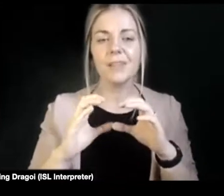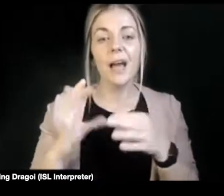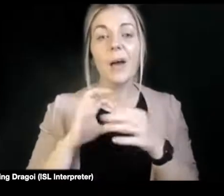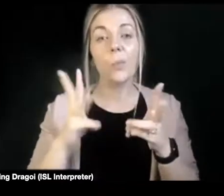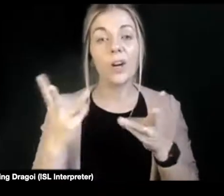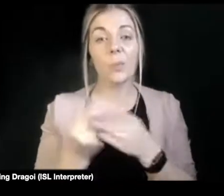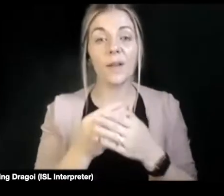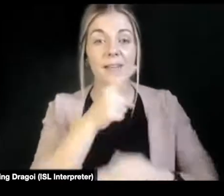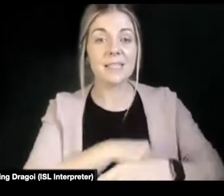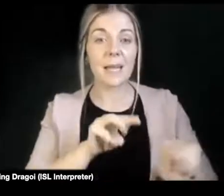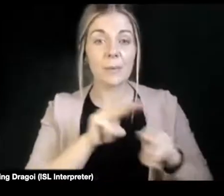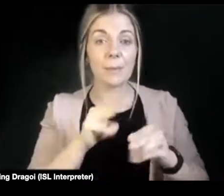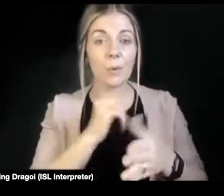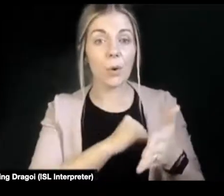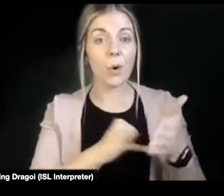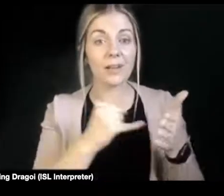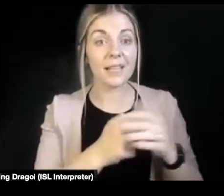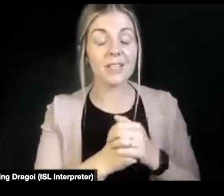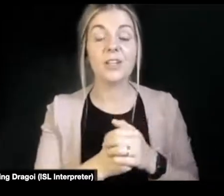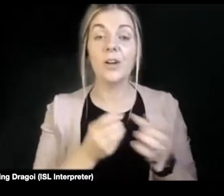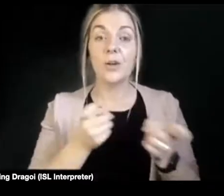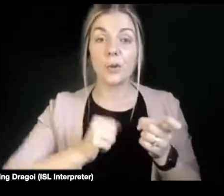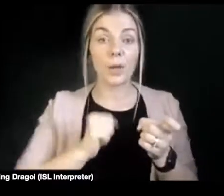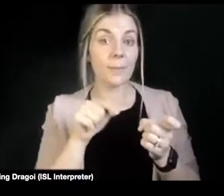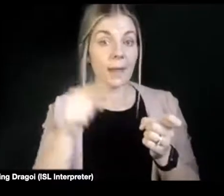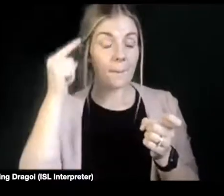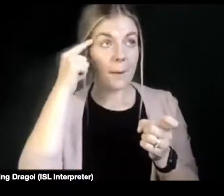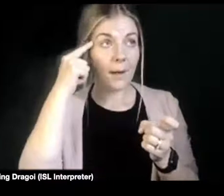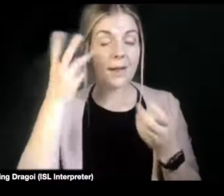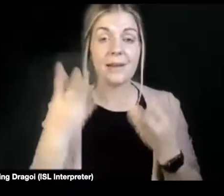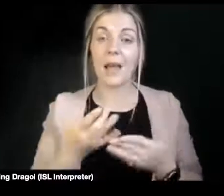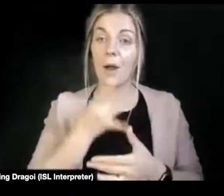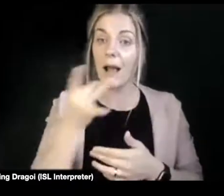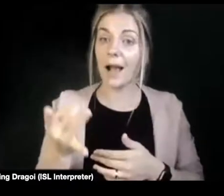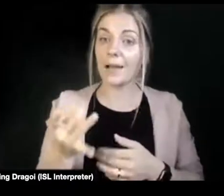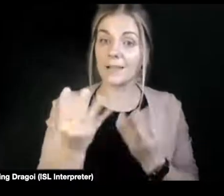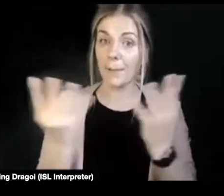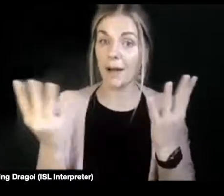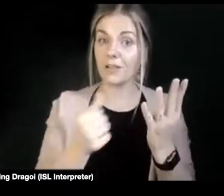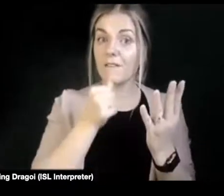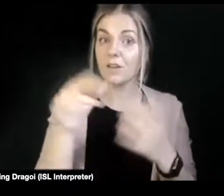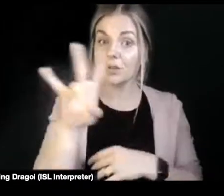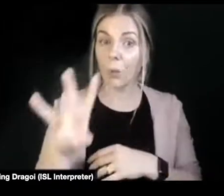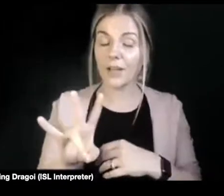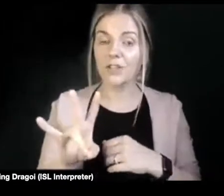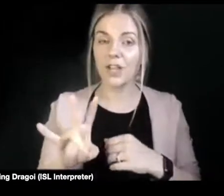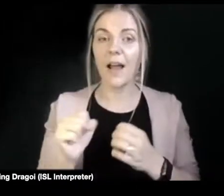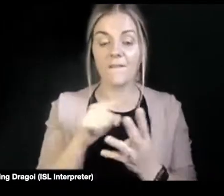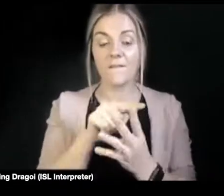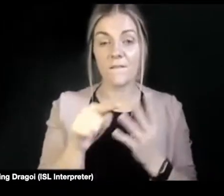So, with that in mind, I'm going to ask the panellists the course questions, the first of four, and we've